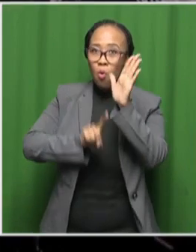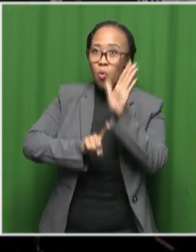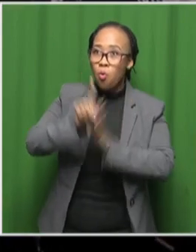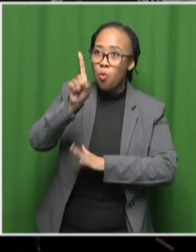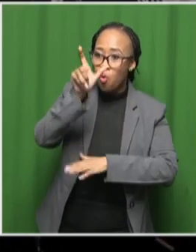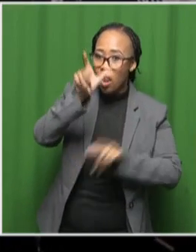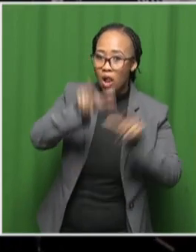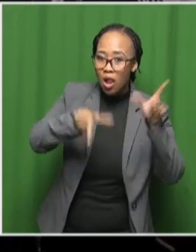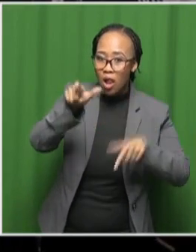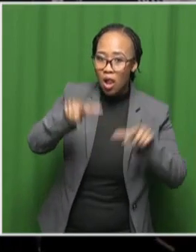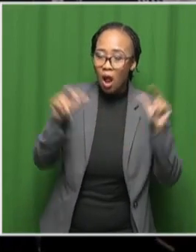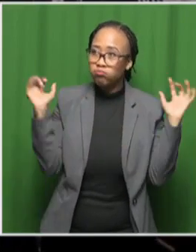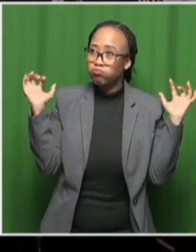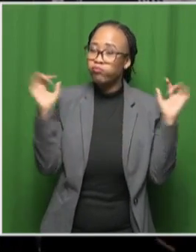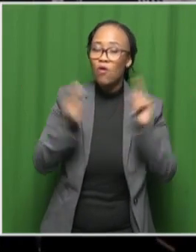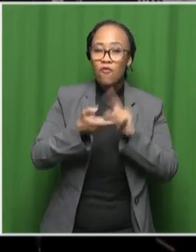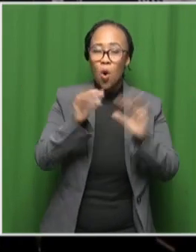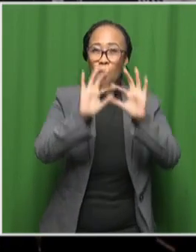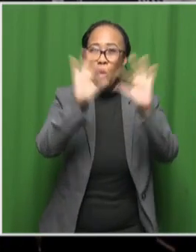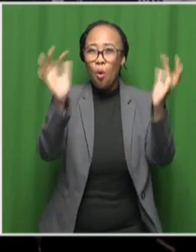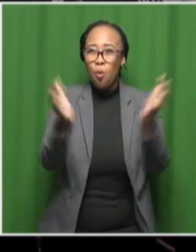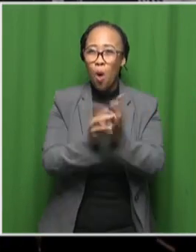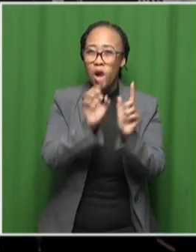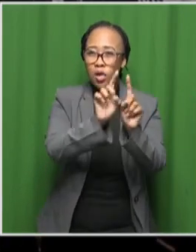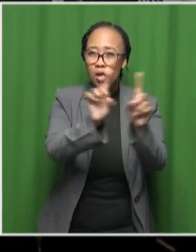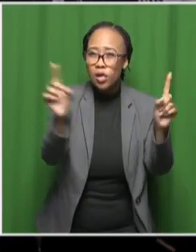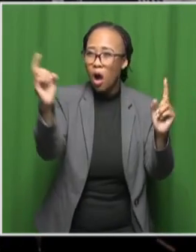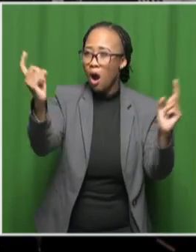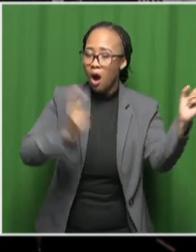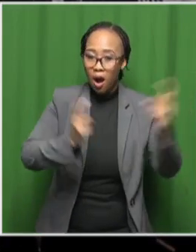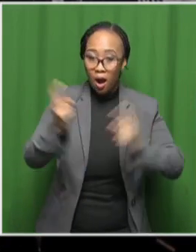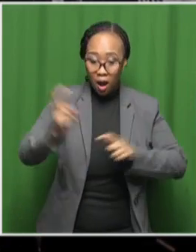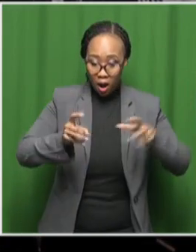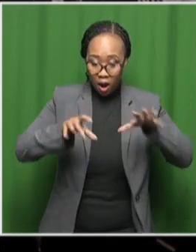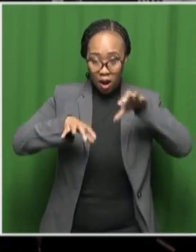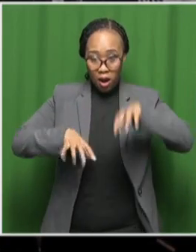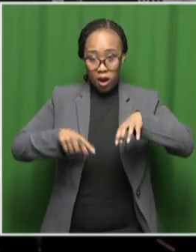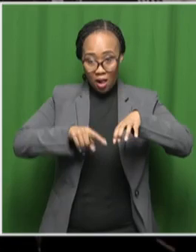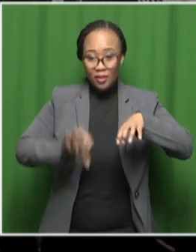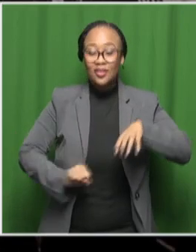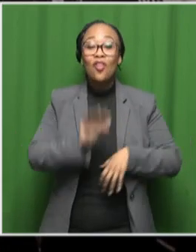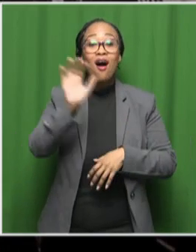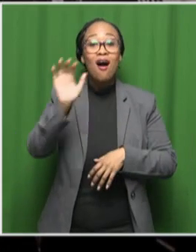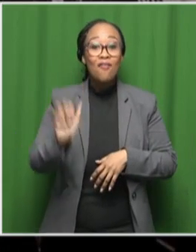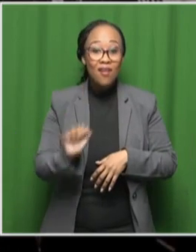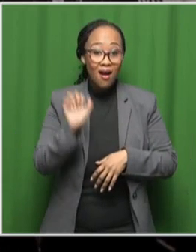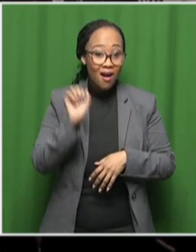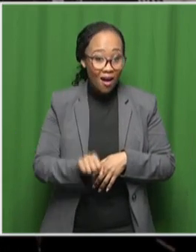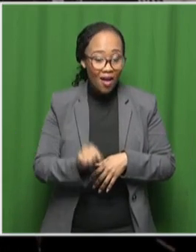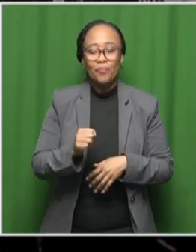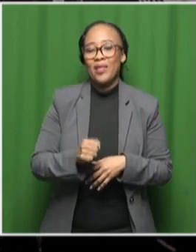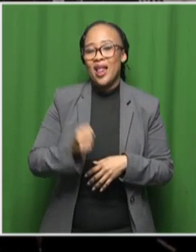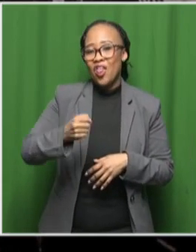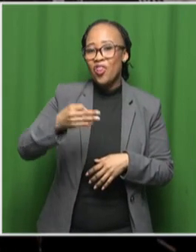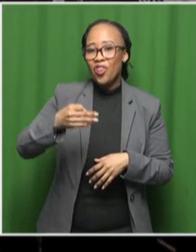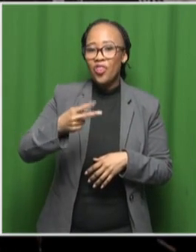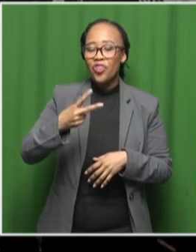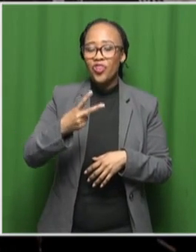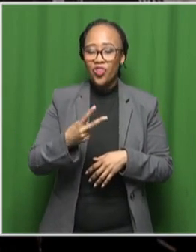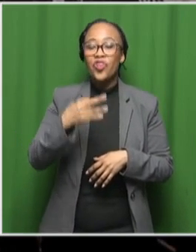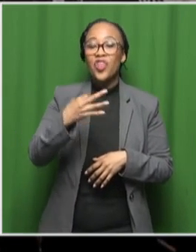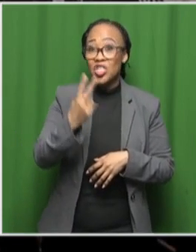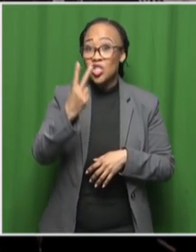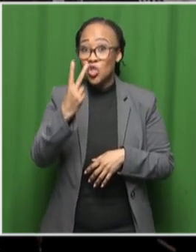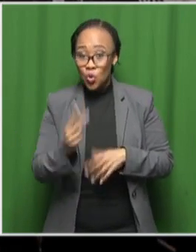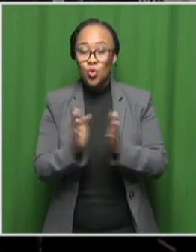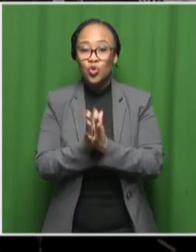this week and that's for the International Astronomical Union's 32nd General Assembly which is